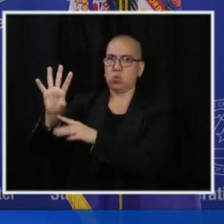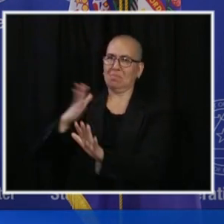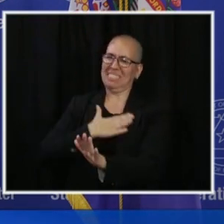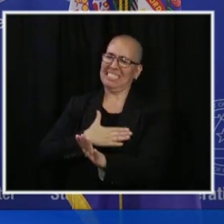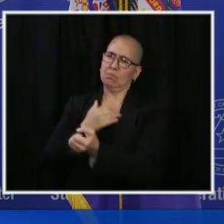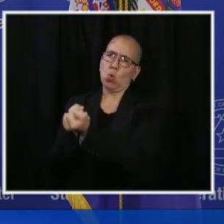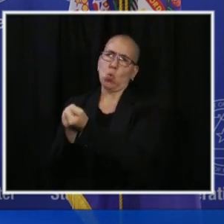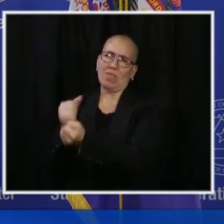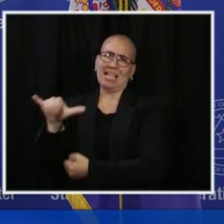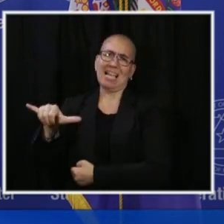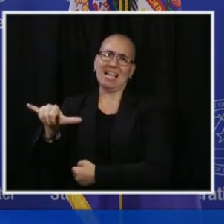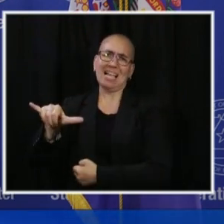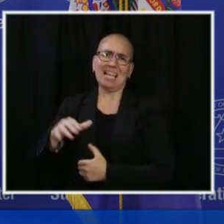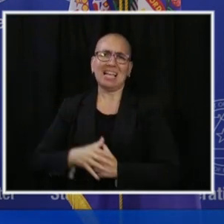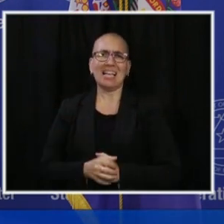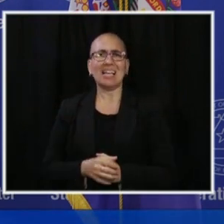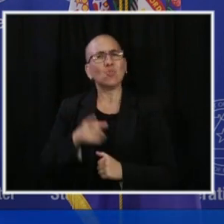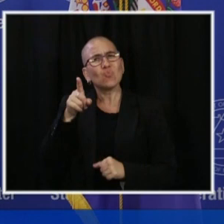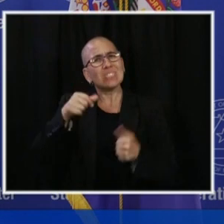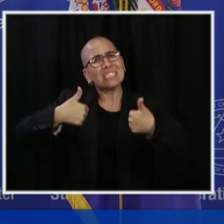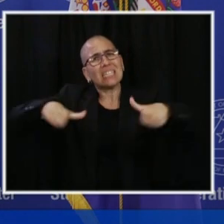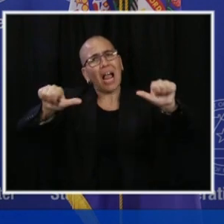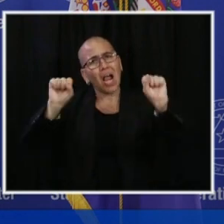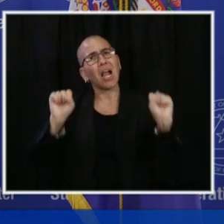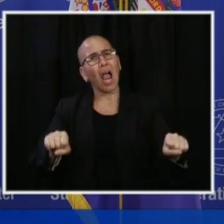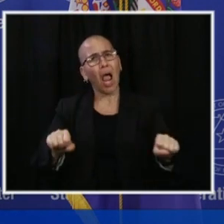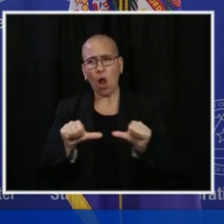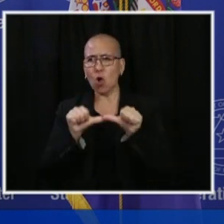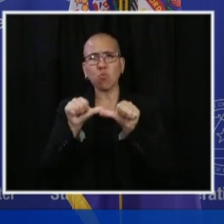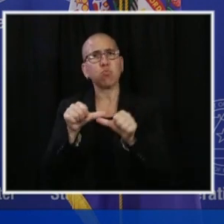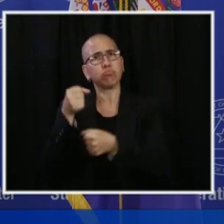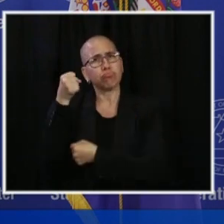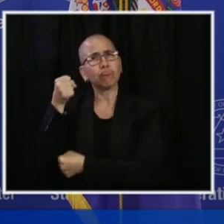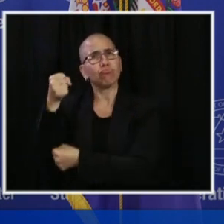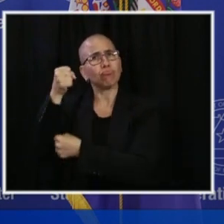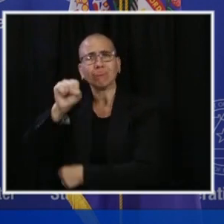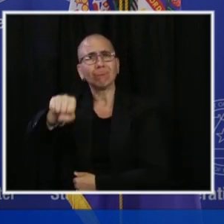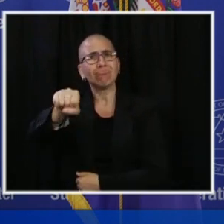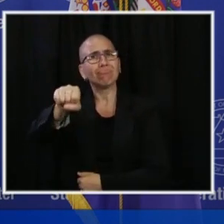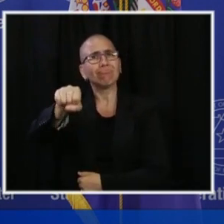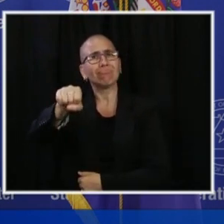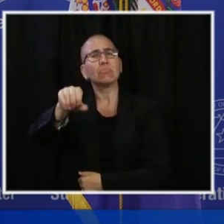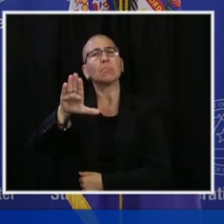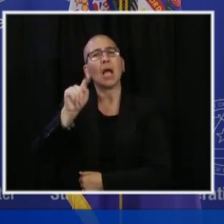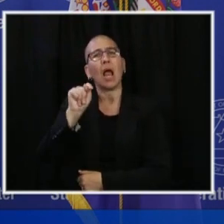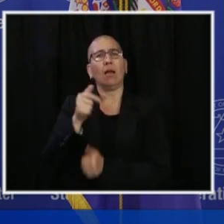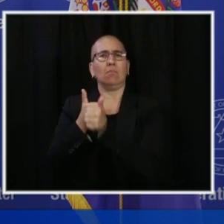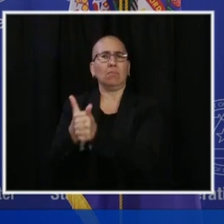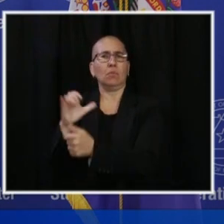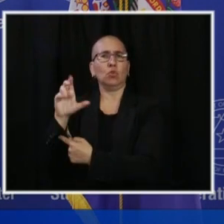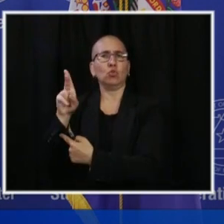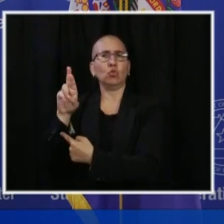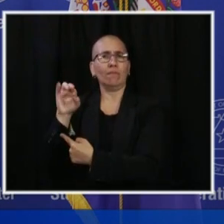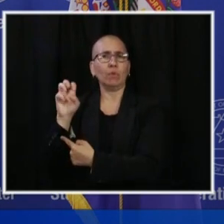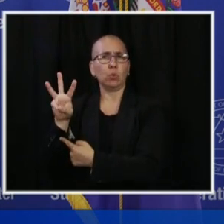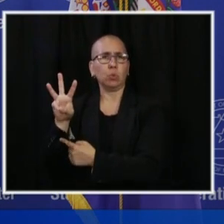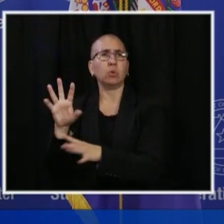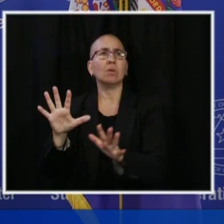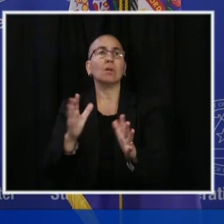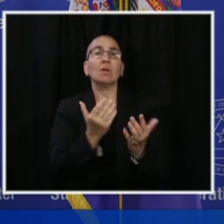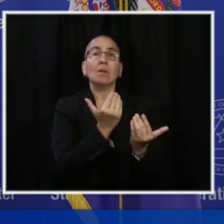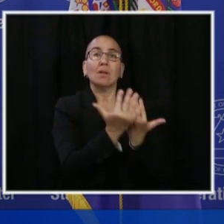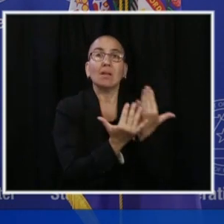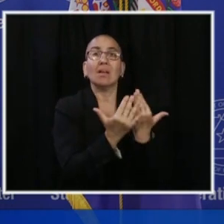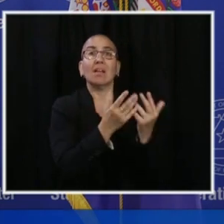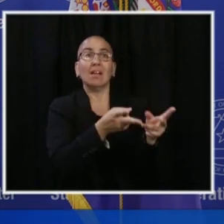First Amendment rights are protected and to make sure that riotous behavior, arson, violence, robbery, looting is